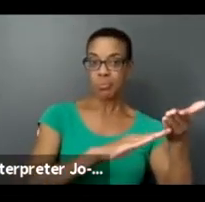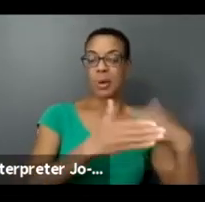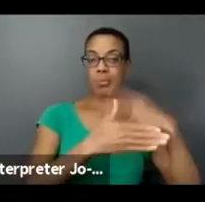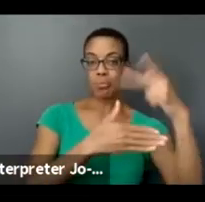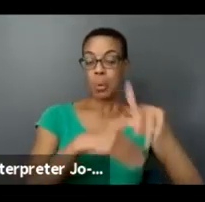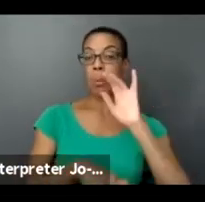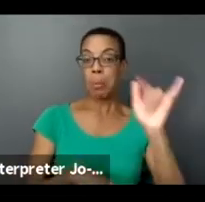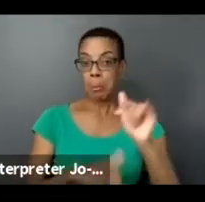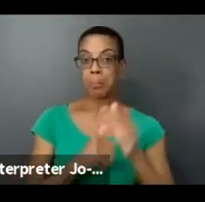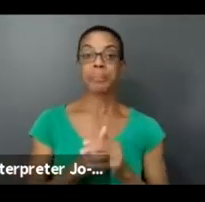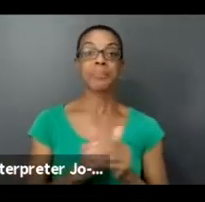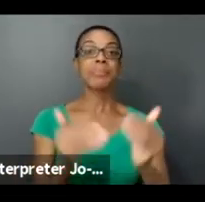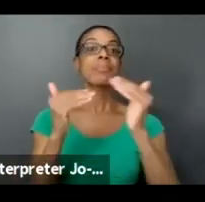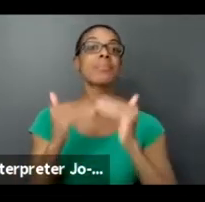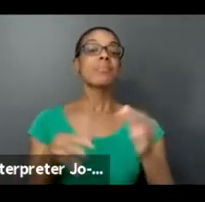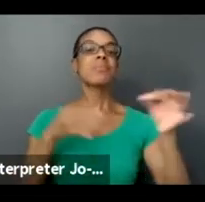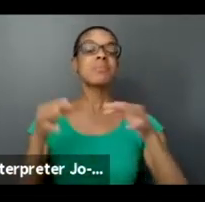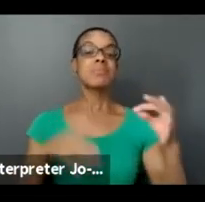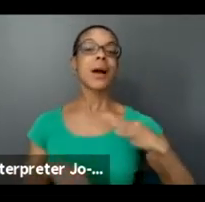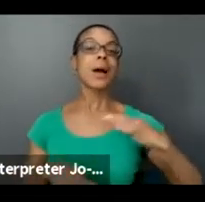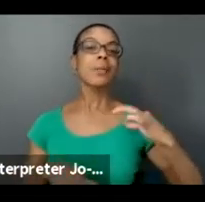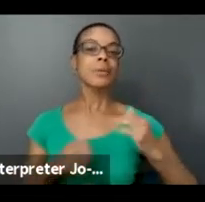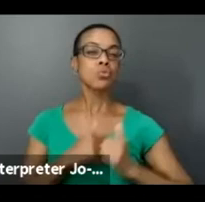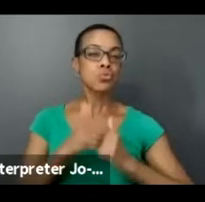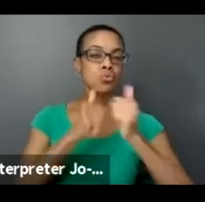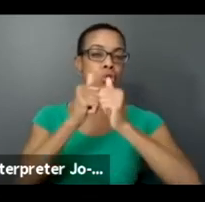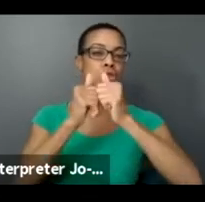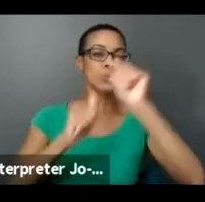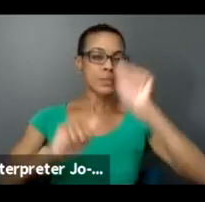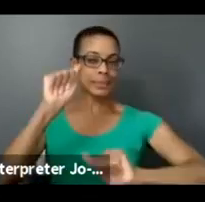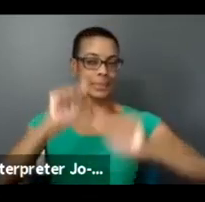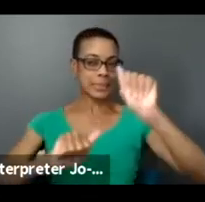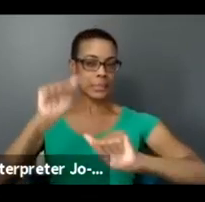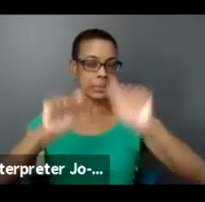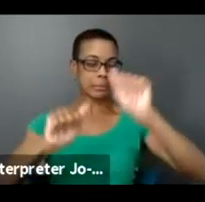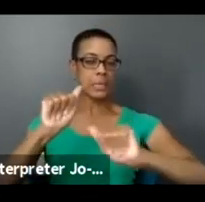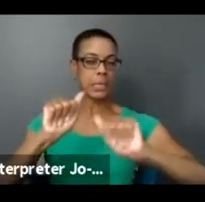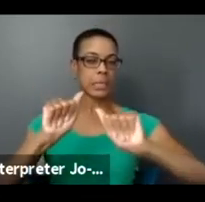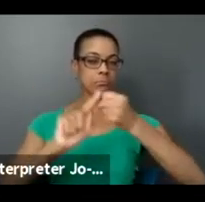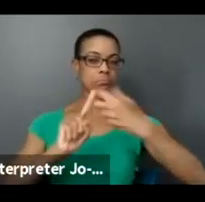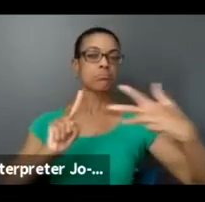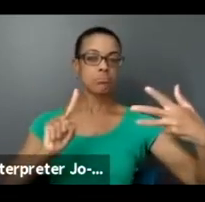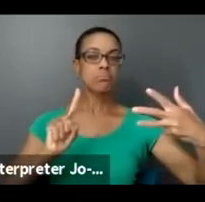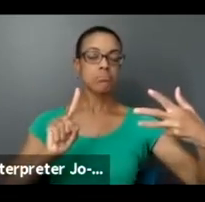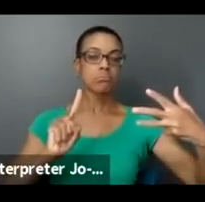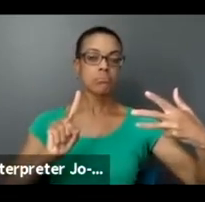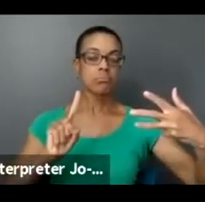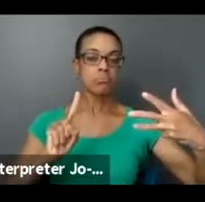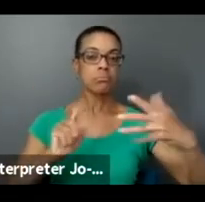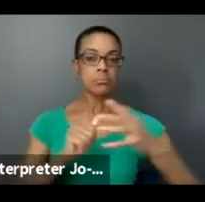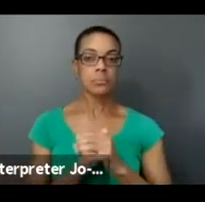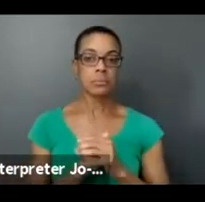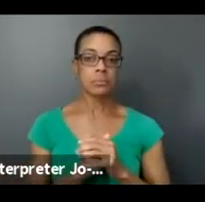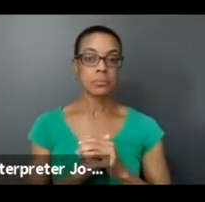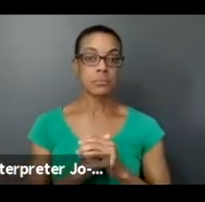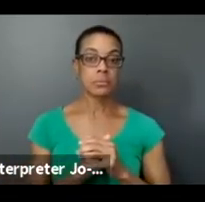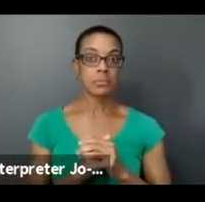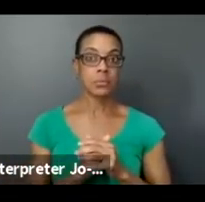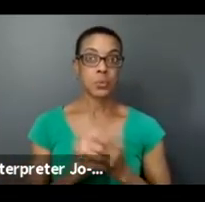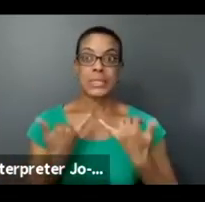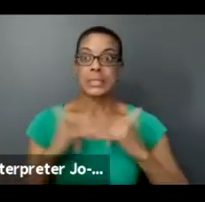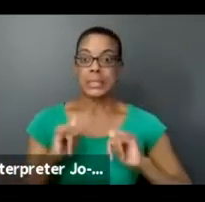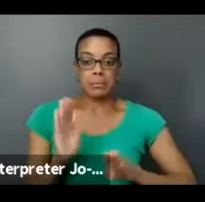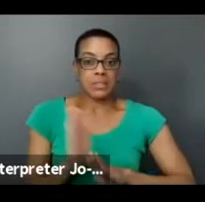time to talk about application structure and assessment because this is also somewhere something that we're innovating